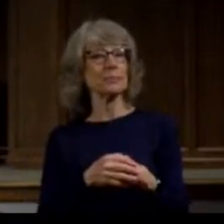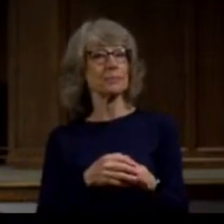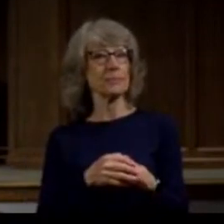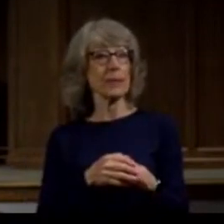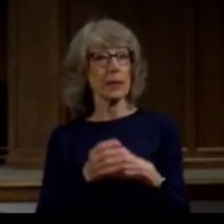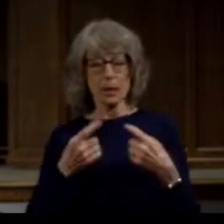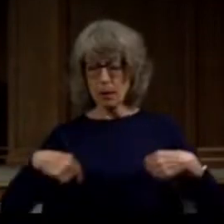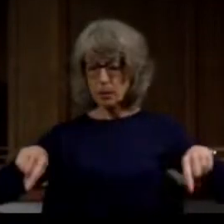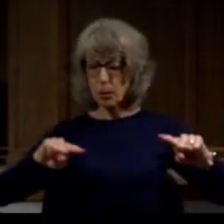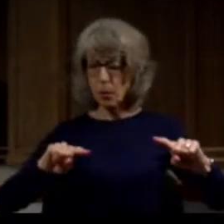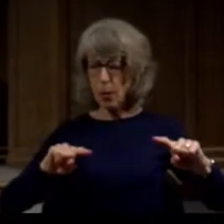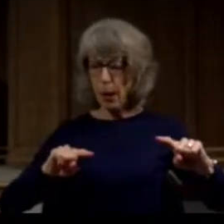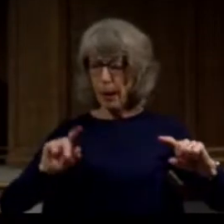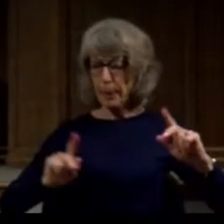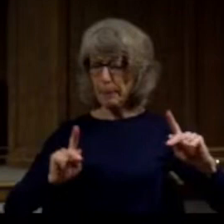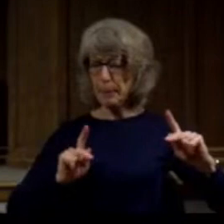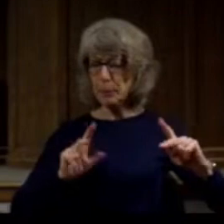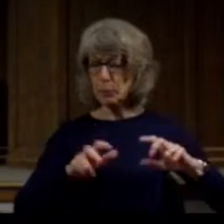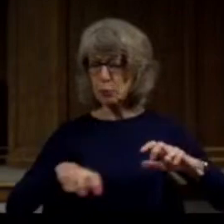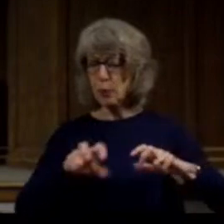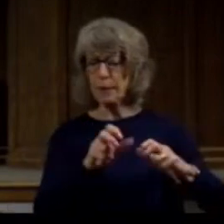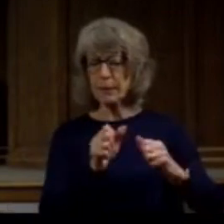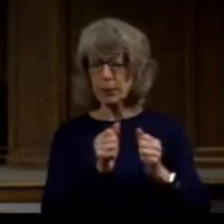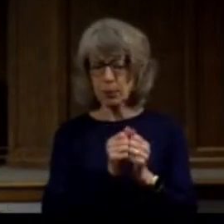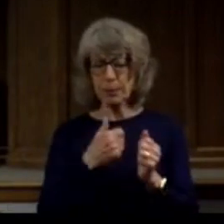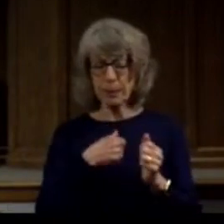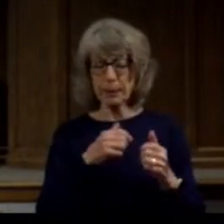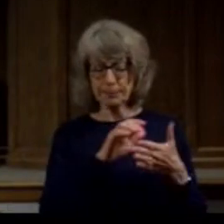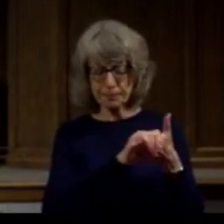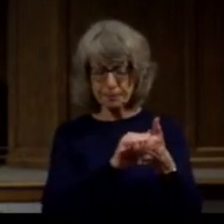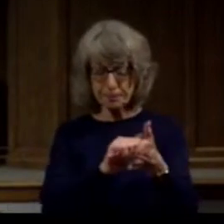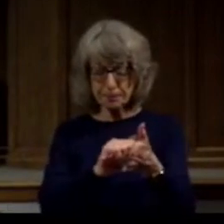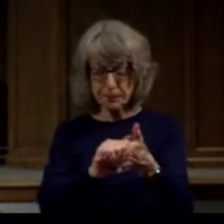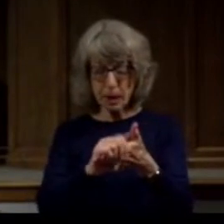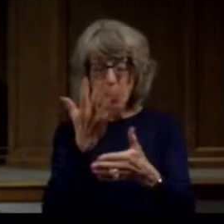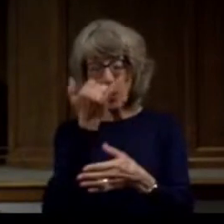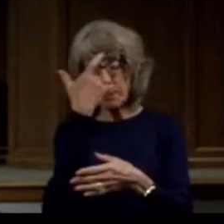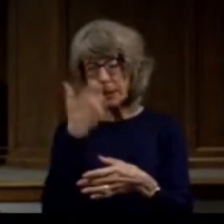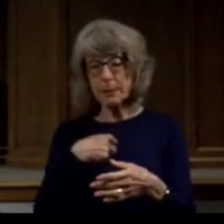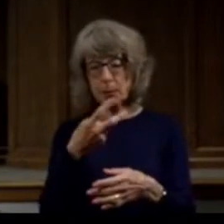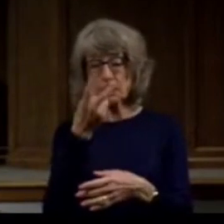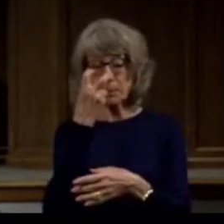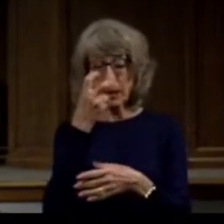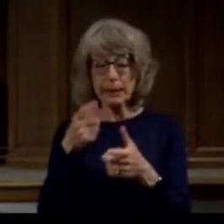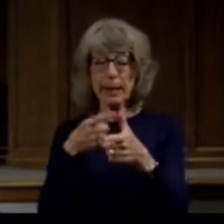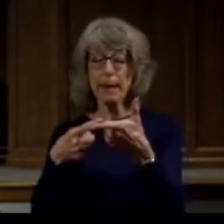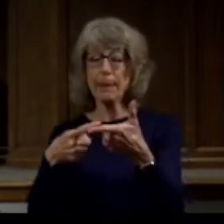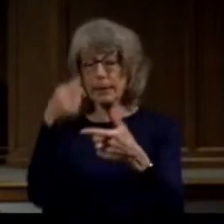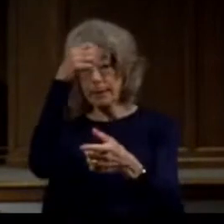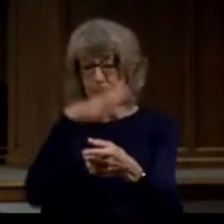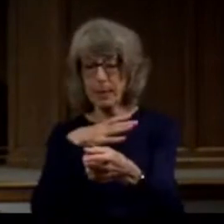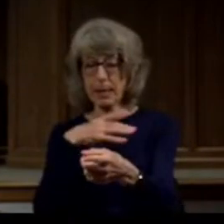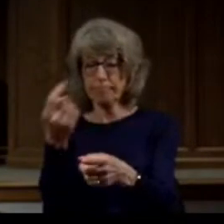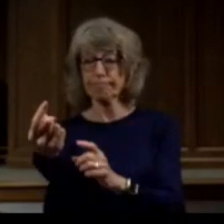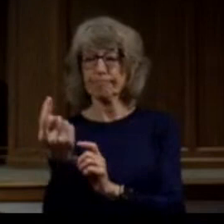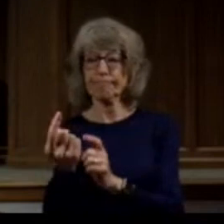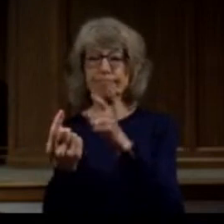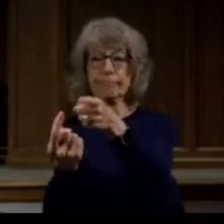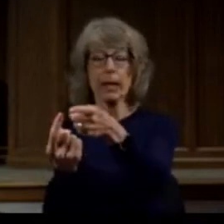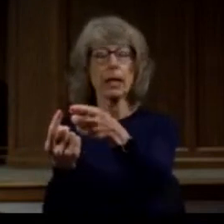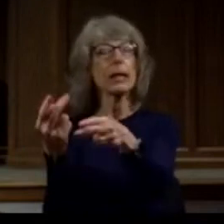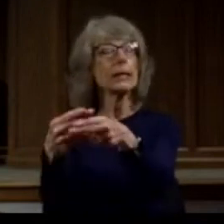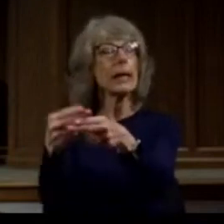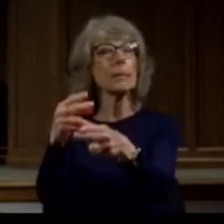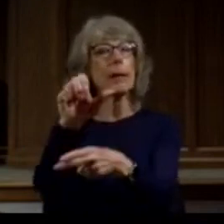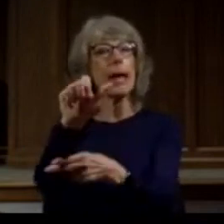by the hand of Damascus because the brilliance of the light had blinded me. And then a man named Ananias came to see him.